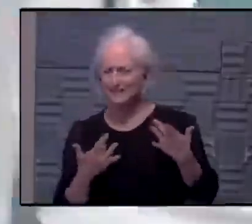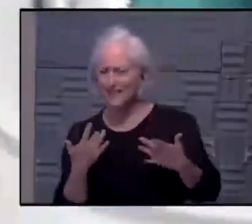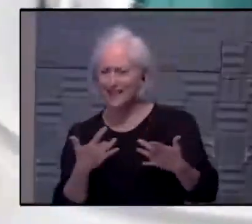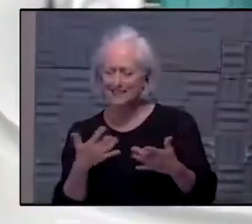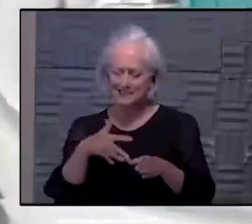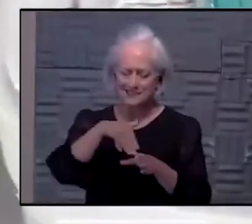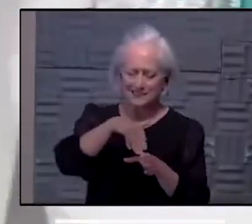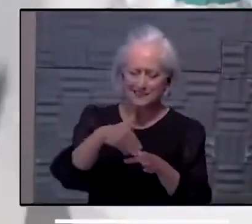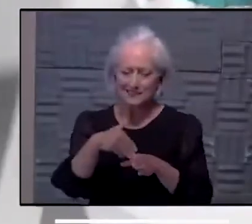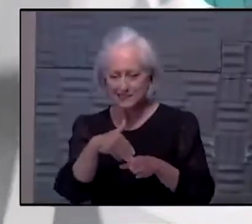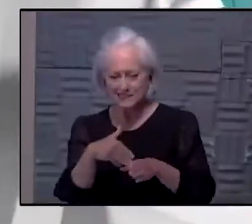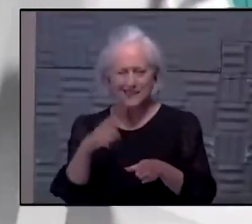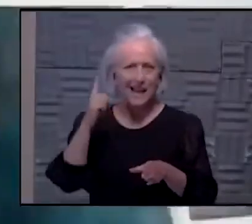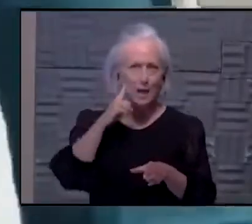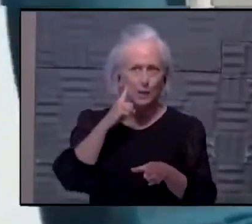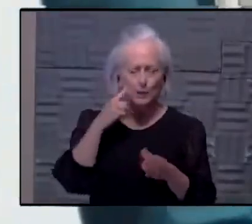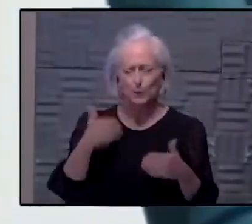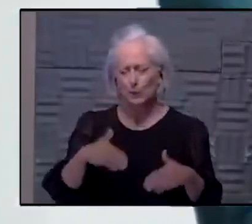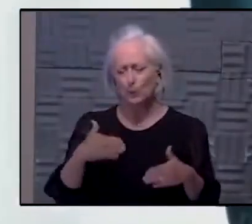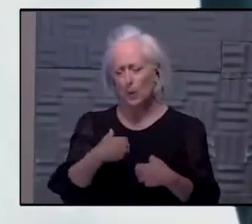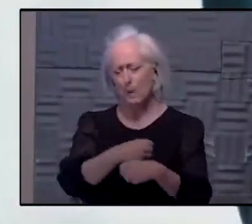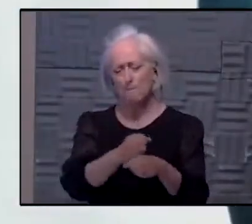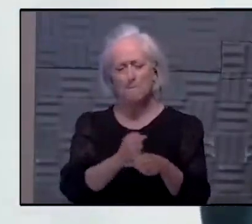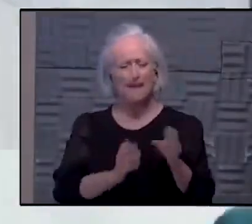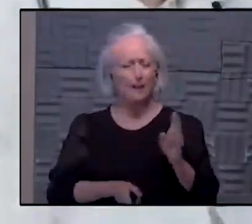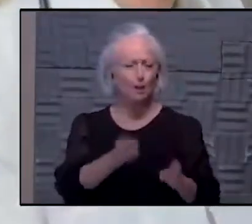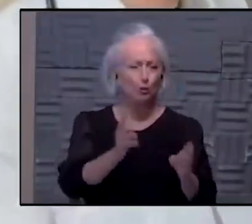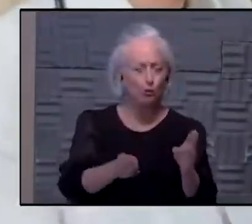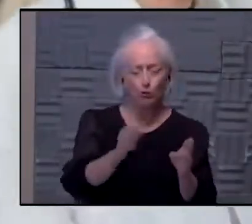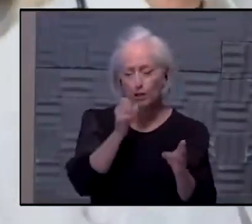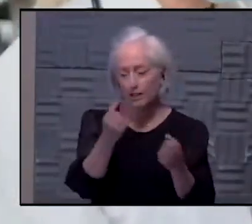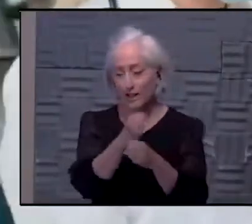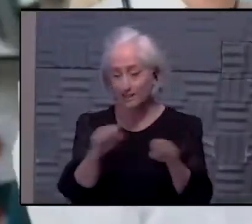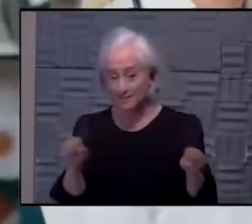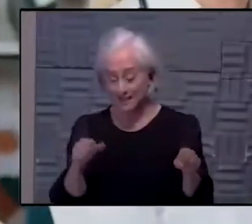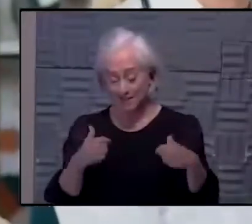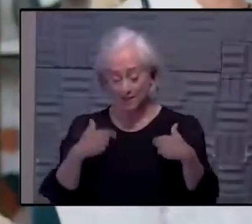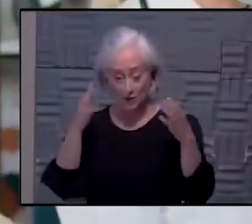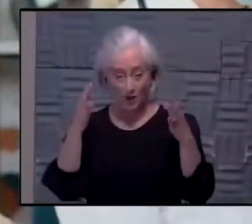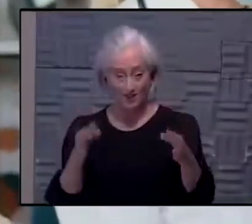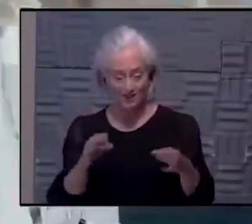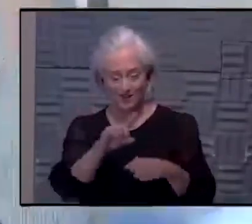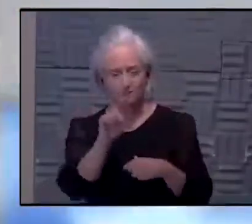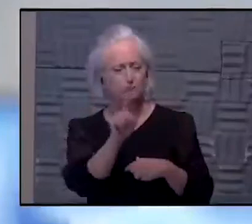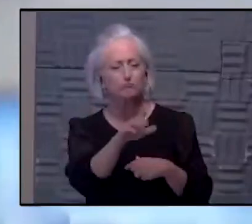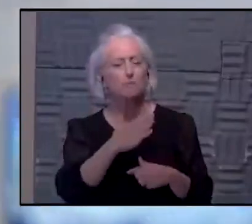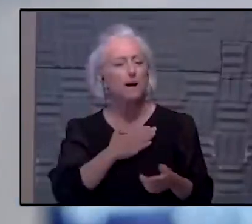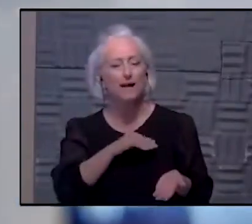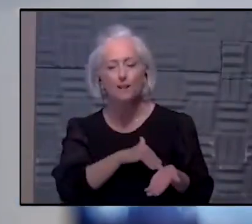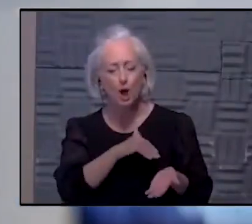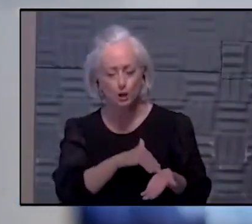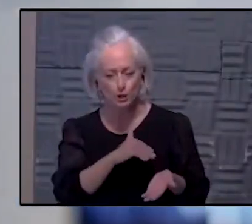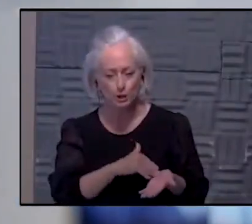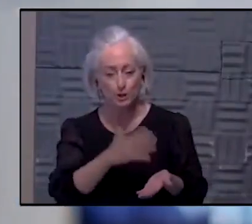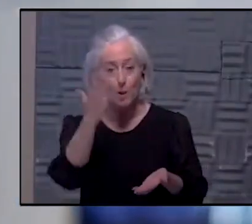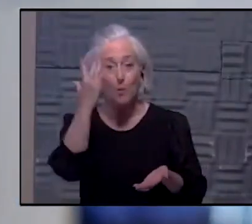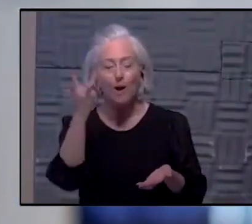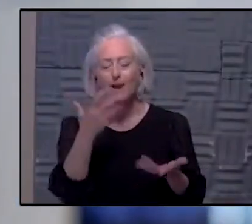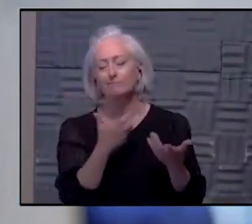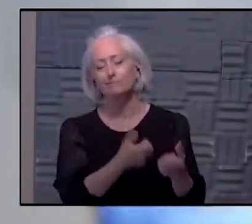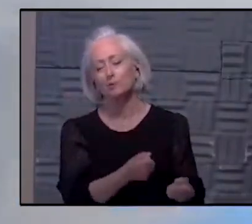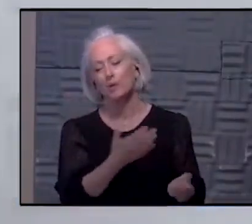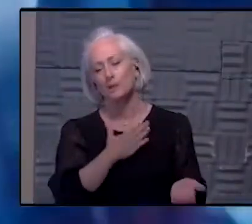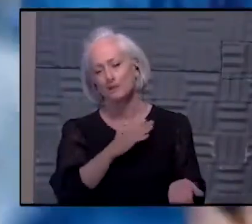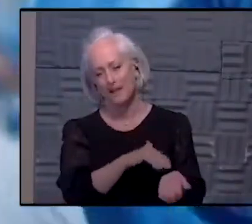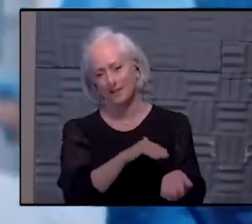the vaccine was rushed and might be unsafe. So I decided to ask my doctor because I trust my